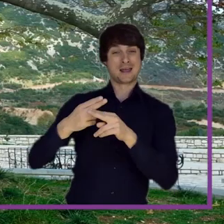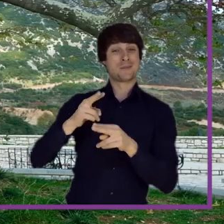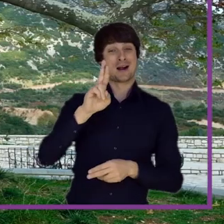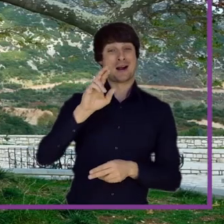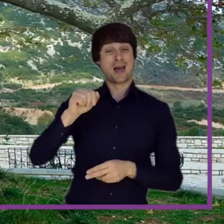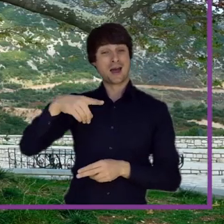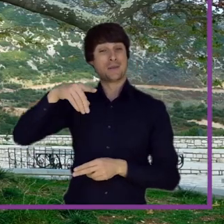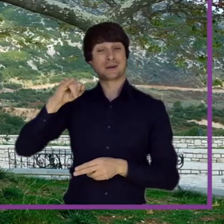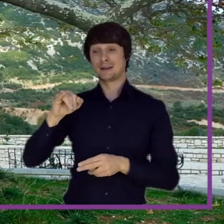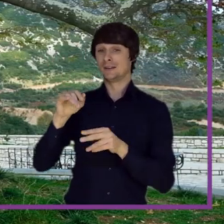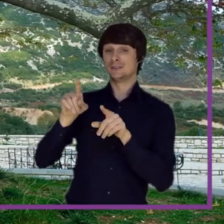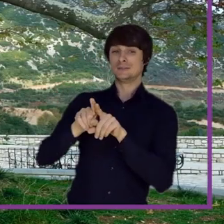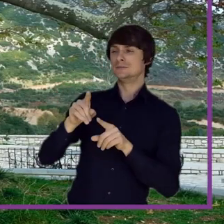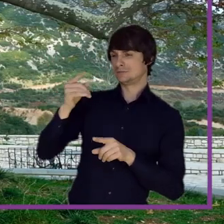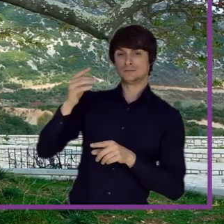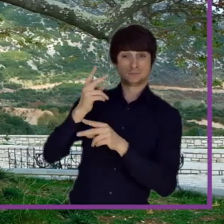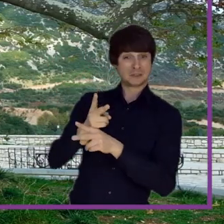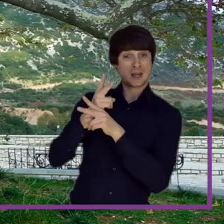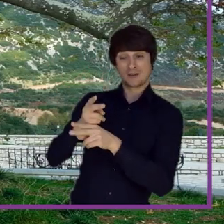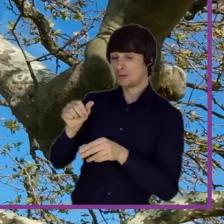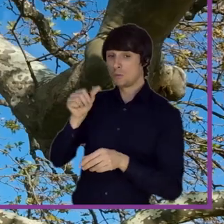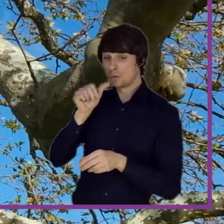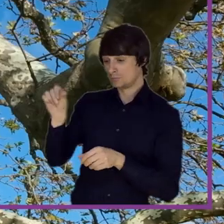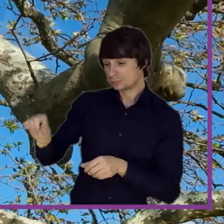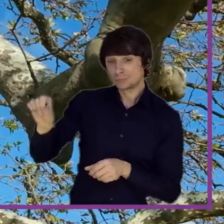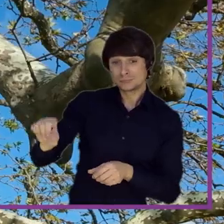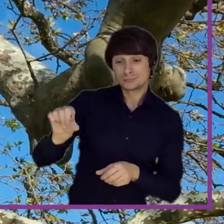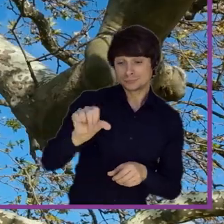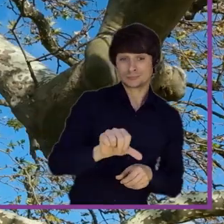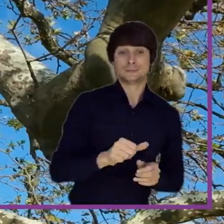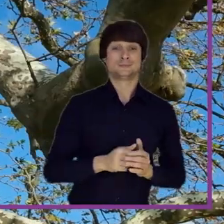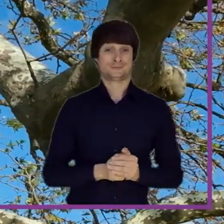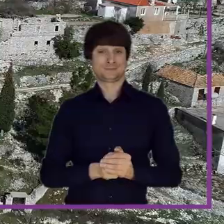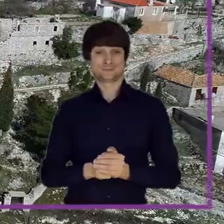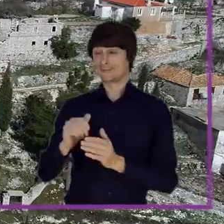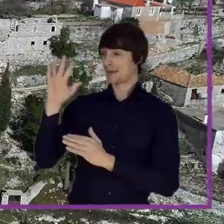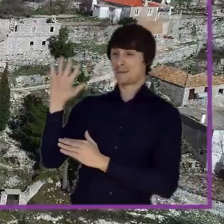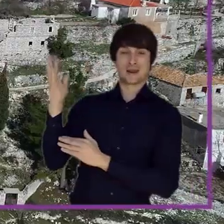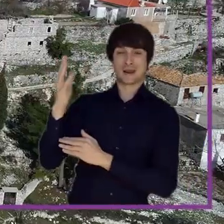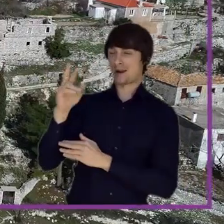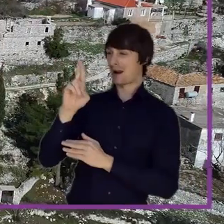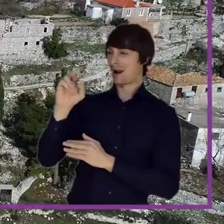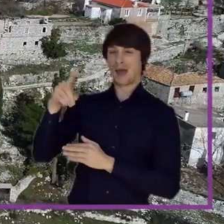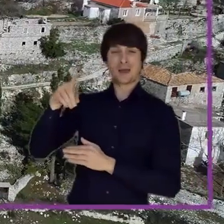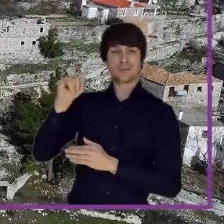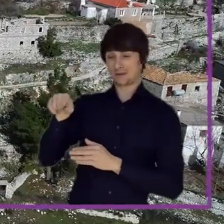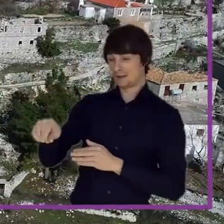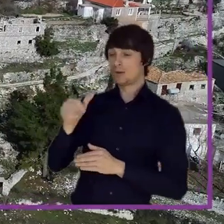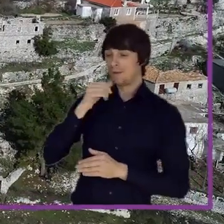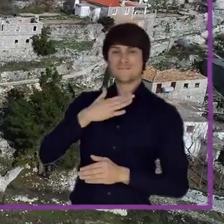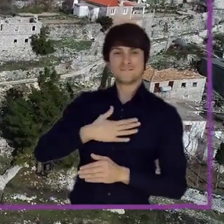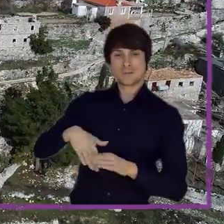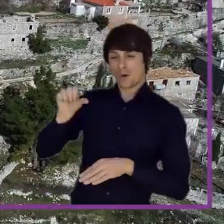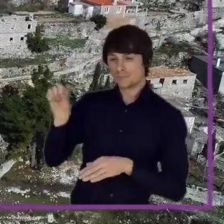Maple trees usually grow where there is water while our maple grows here at the top of the mountain, in the rocky place and without